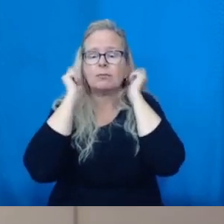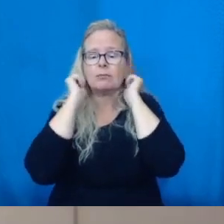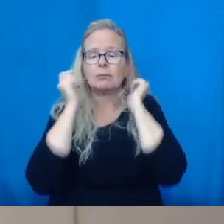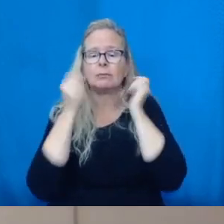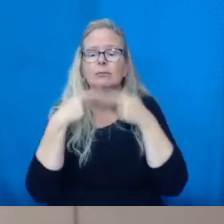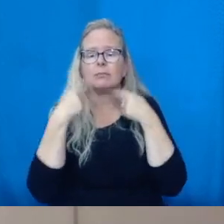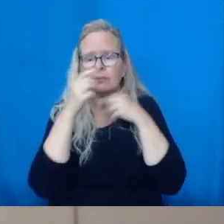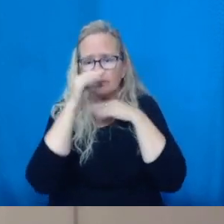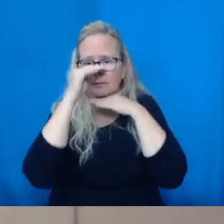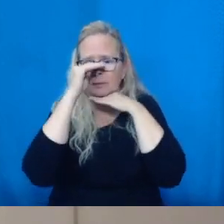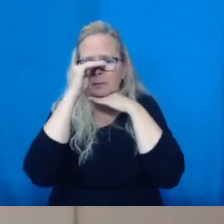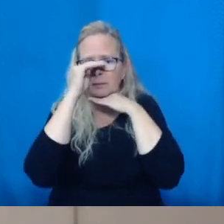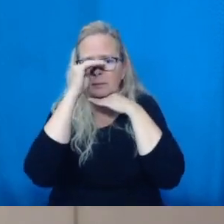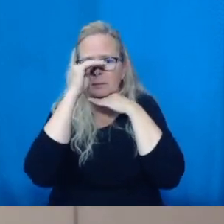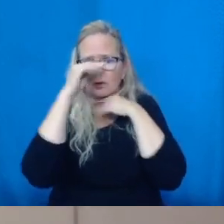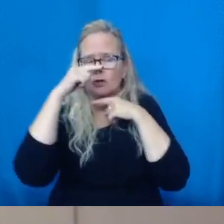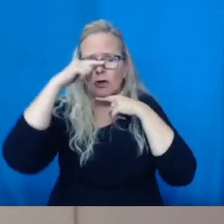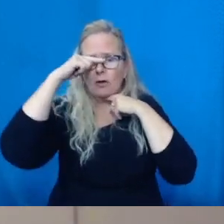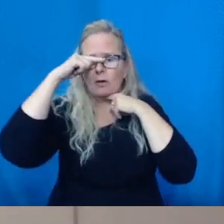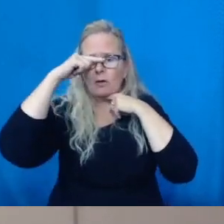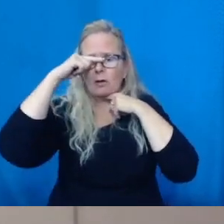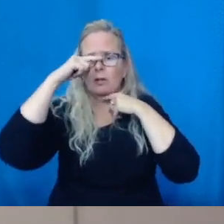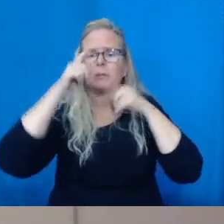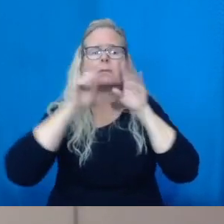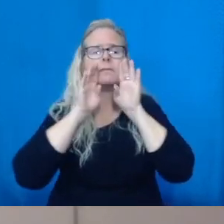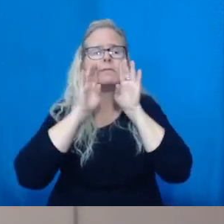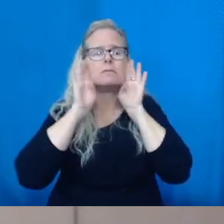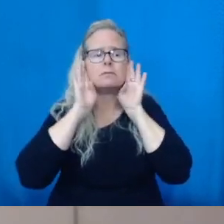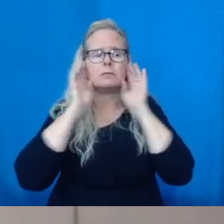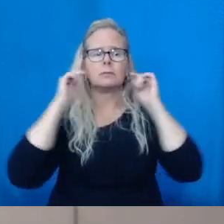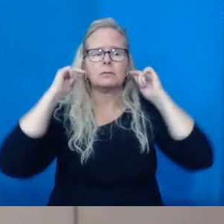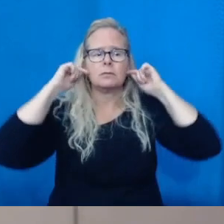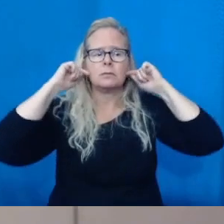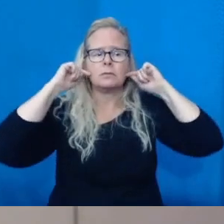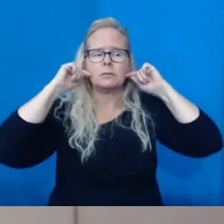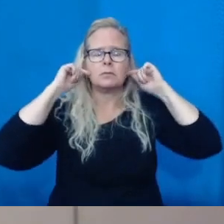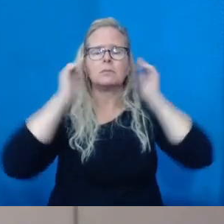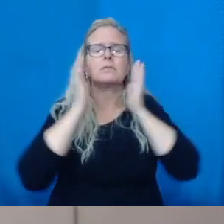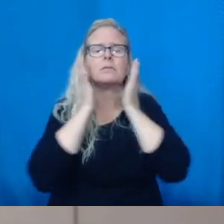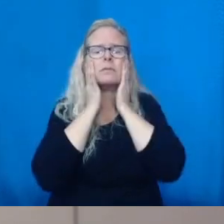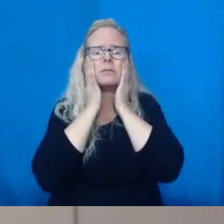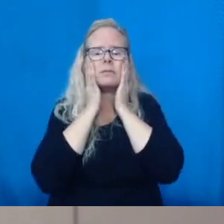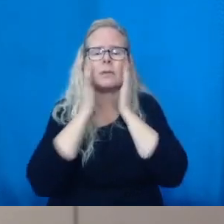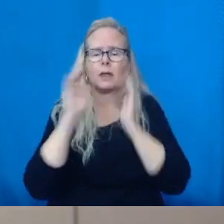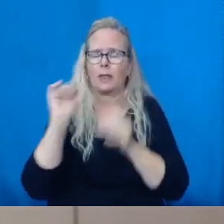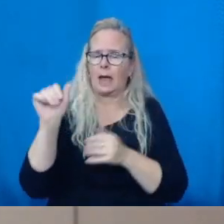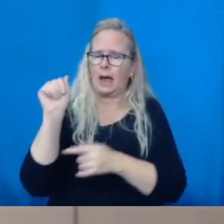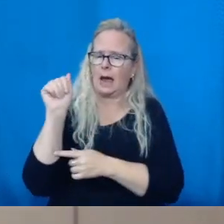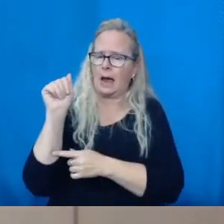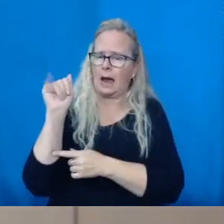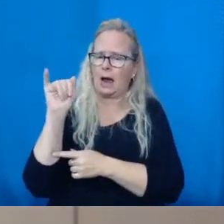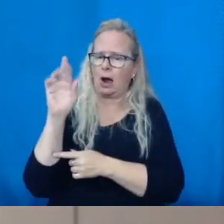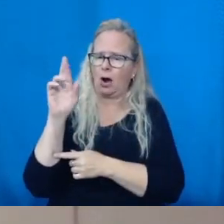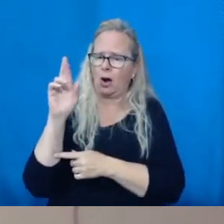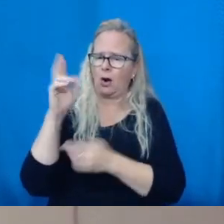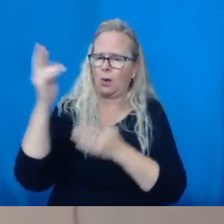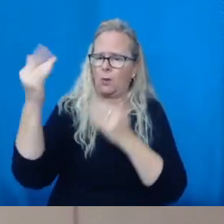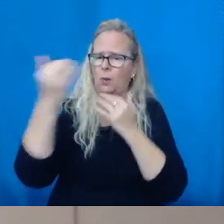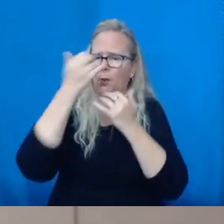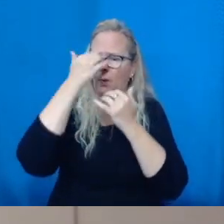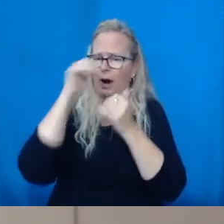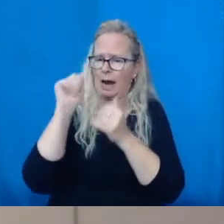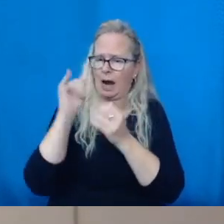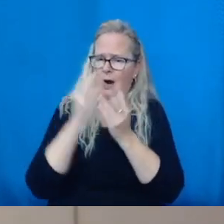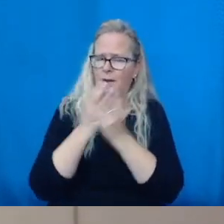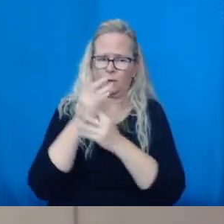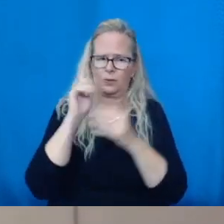on the sides here, there's gaps underneath, there's even some gaps around the nose, even though I'm pressing it down, because it's not that tight either. So if I blow out,